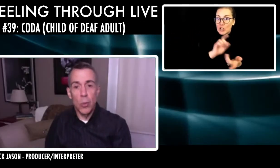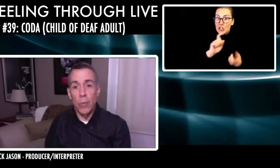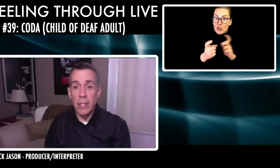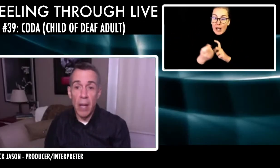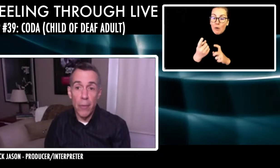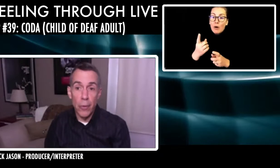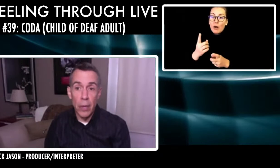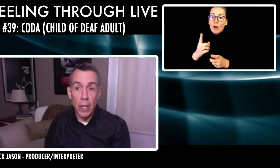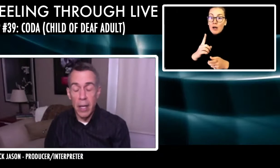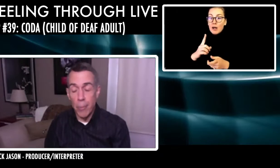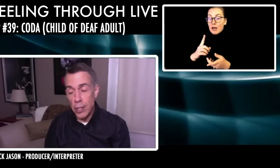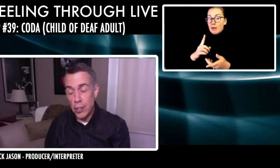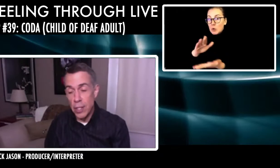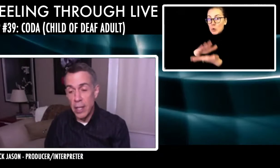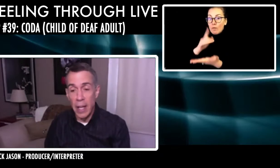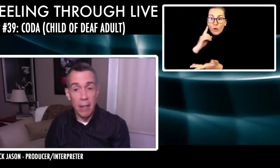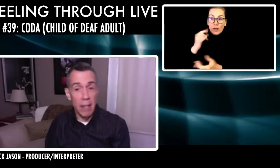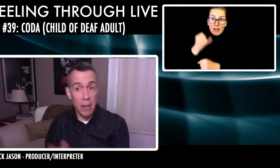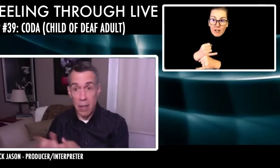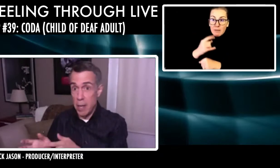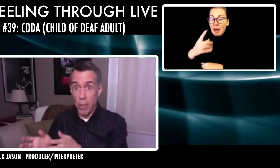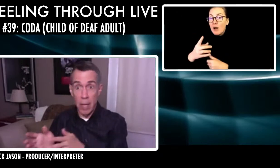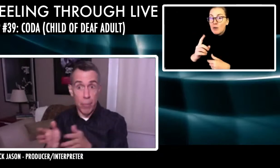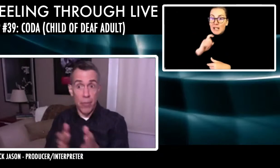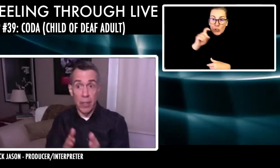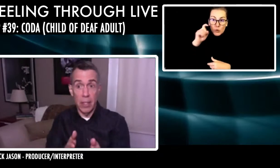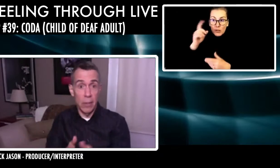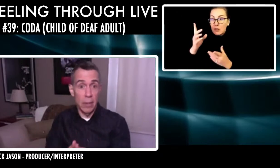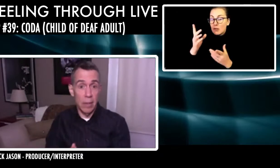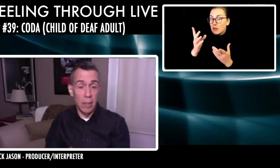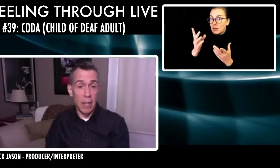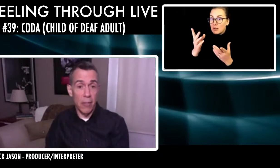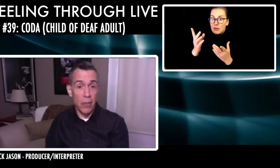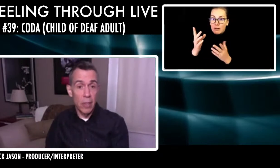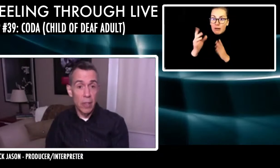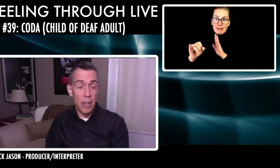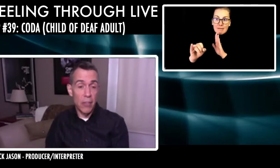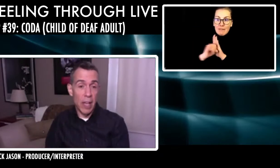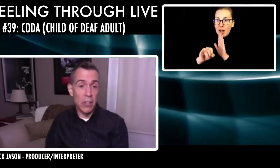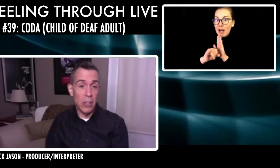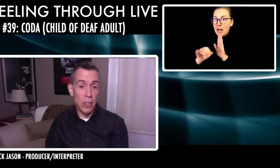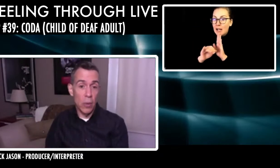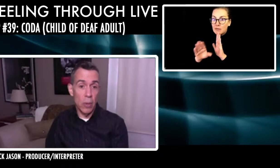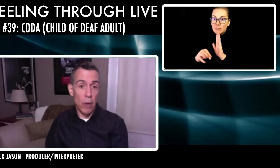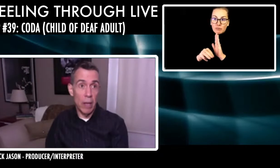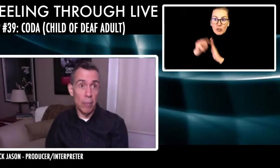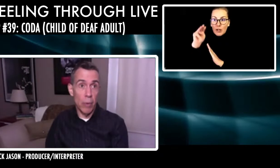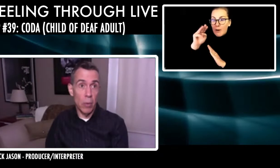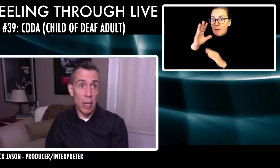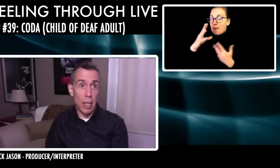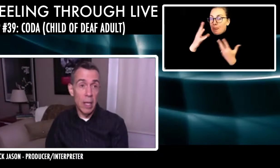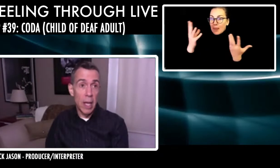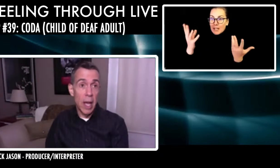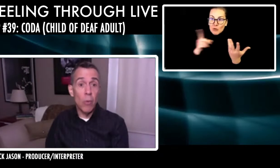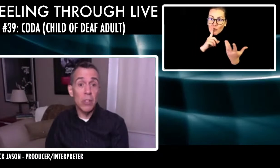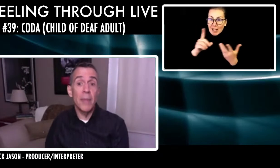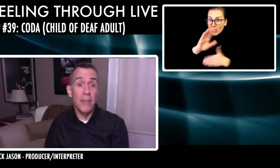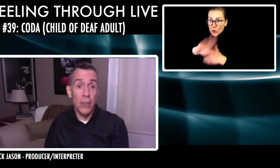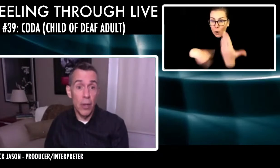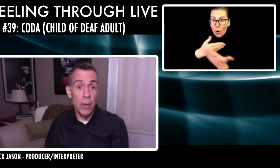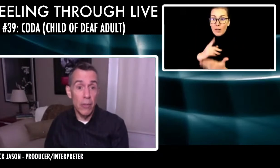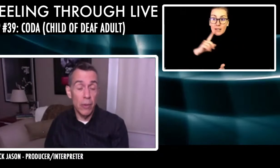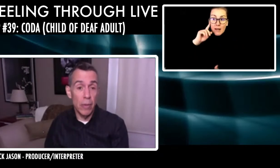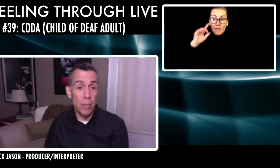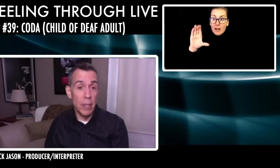sexual rediscovery and oppression and it applied perfectly to the deaf, deaf cast. And so it ran on Broadway and was